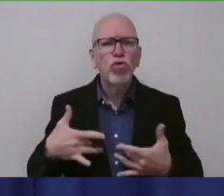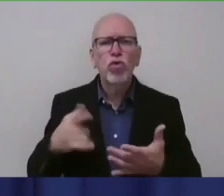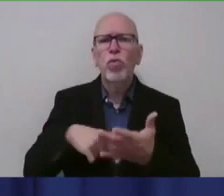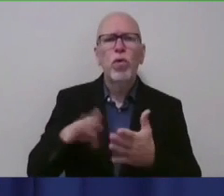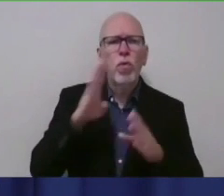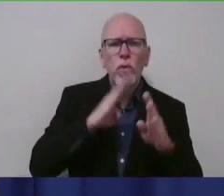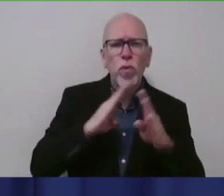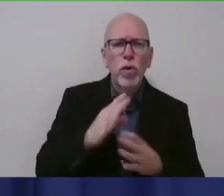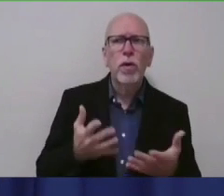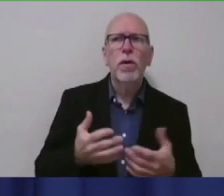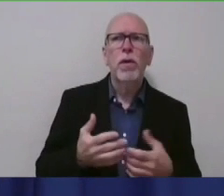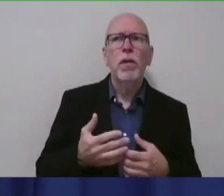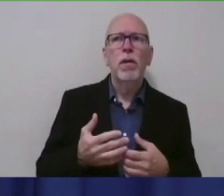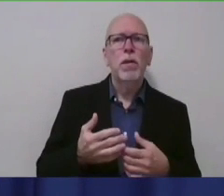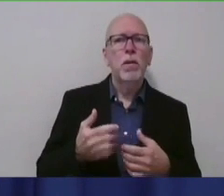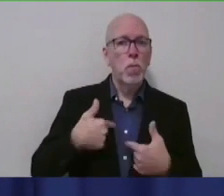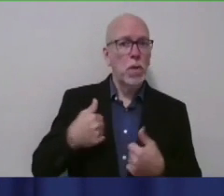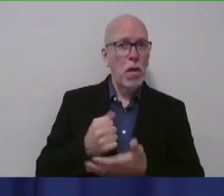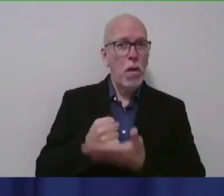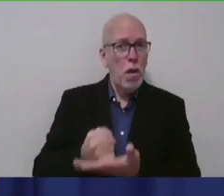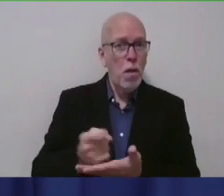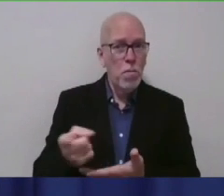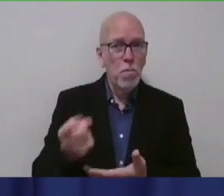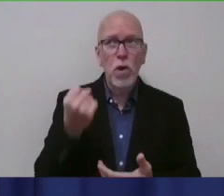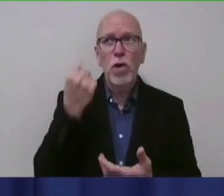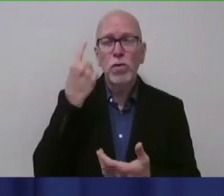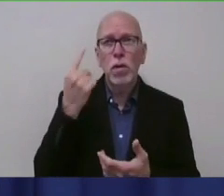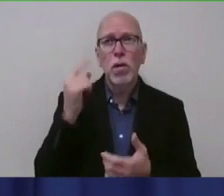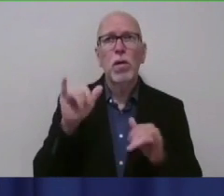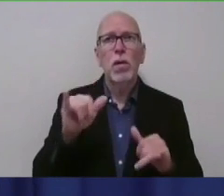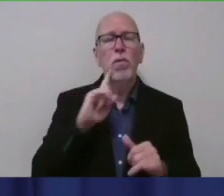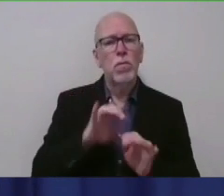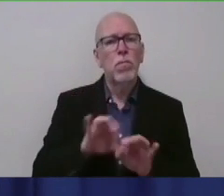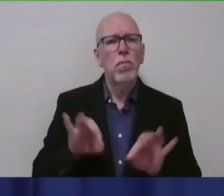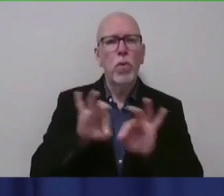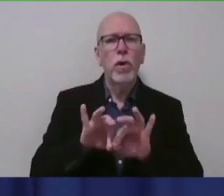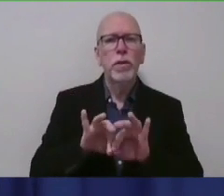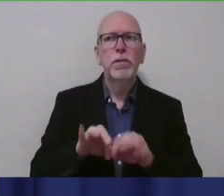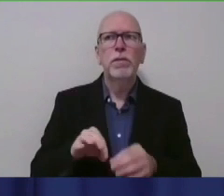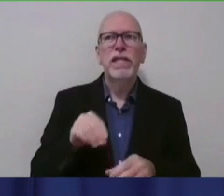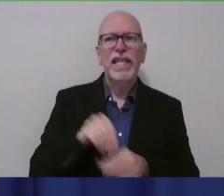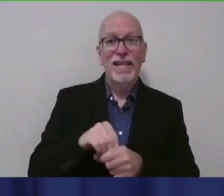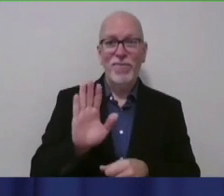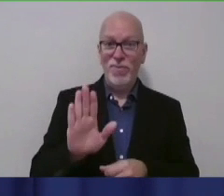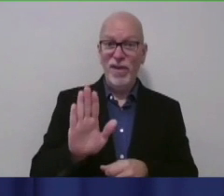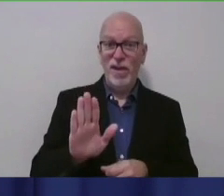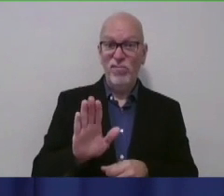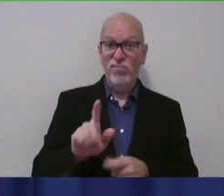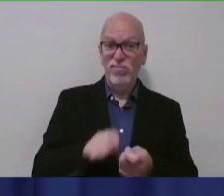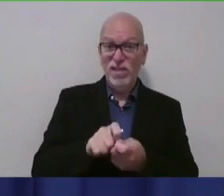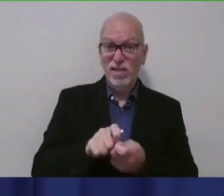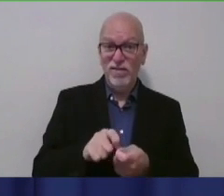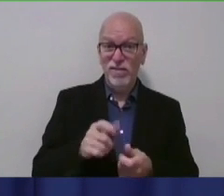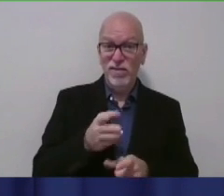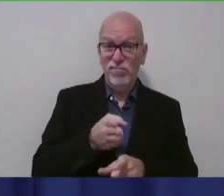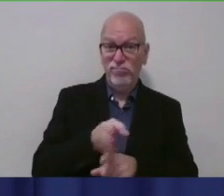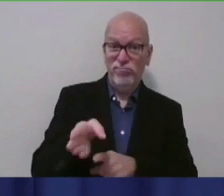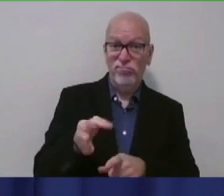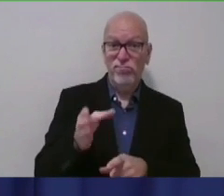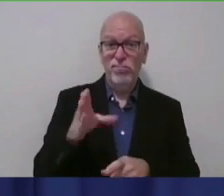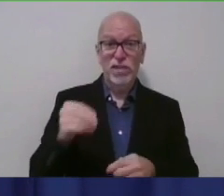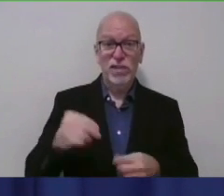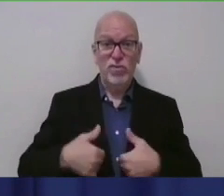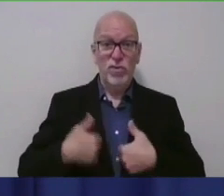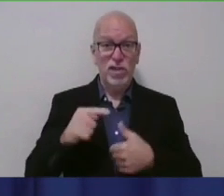We help them to understand the importance, especially in their particular residents, the need to be